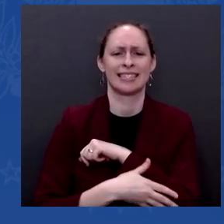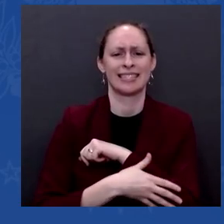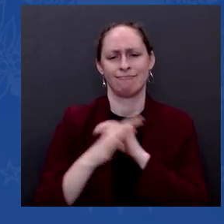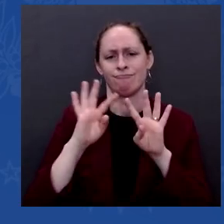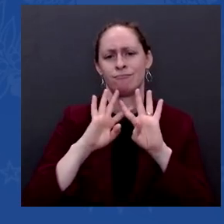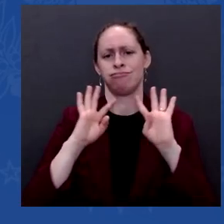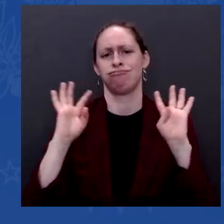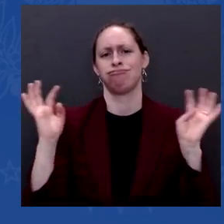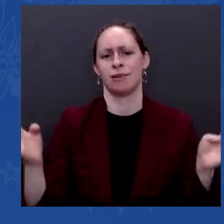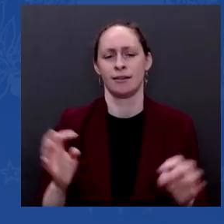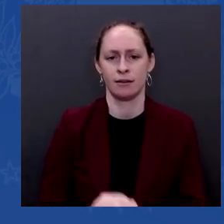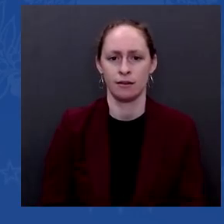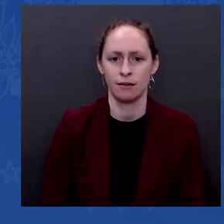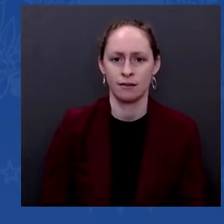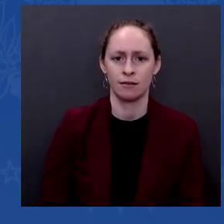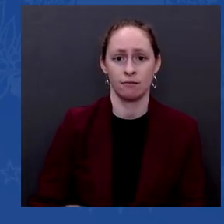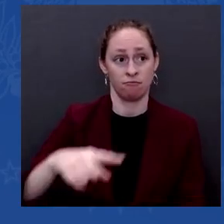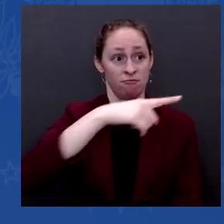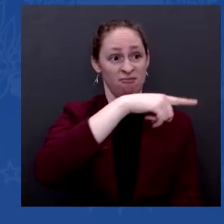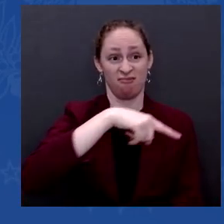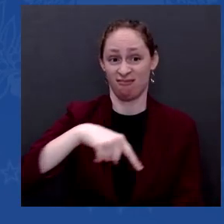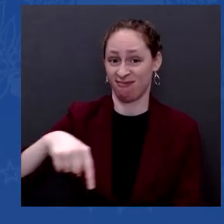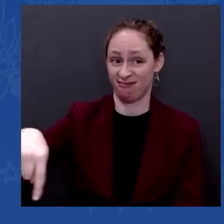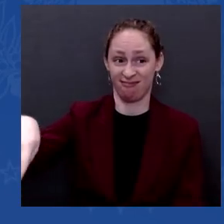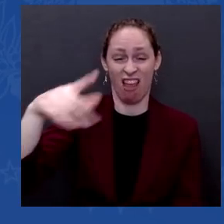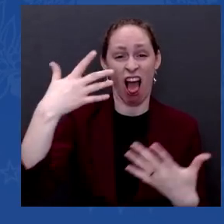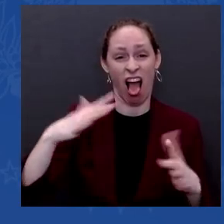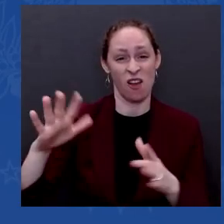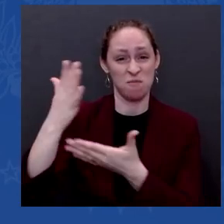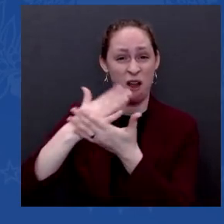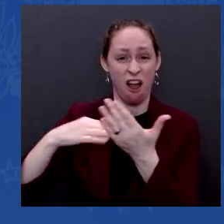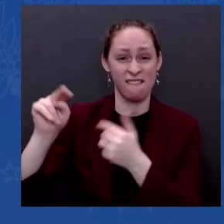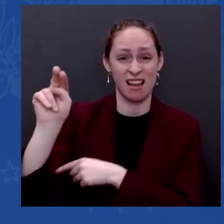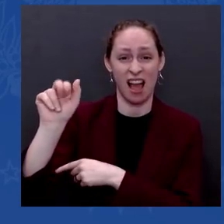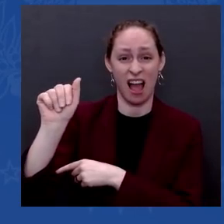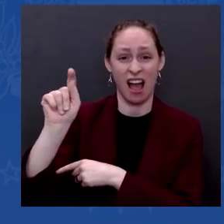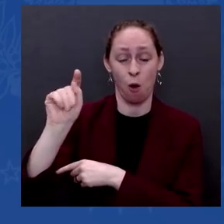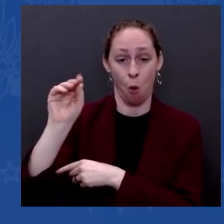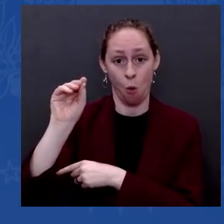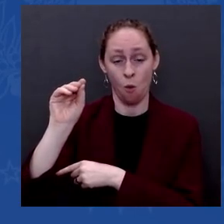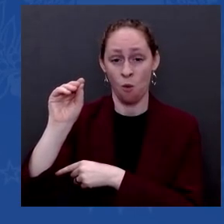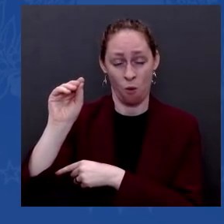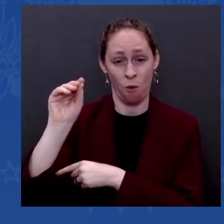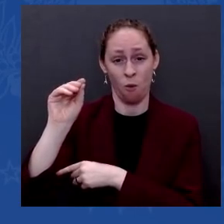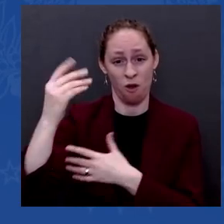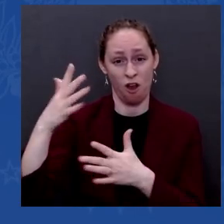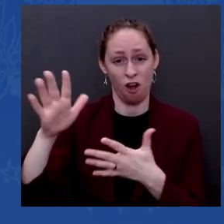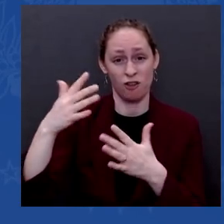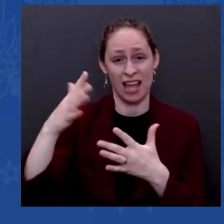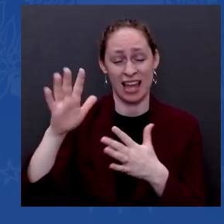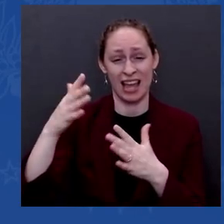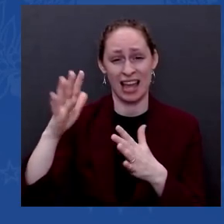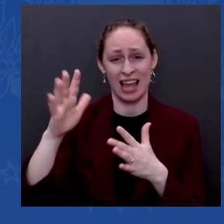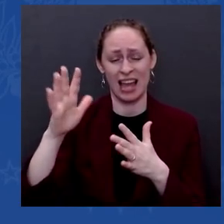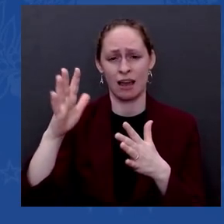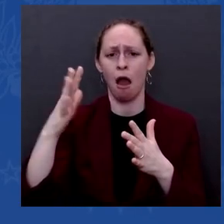that obligation relative to Ukraine, although we have great concern about what happens in Ukraine. Thank you.